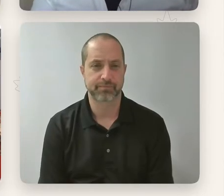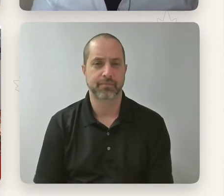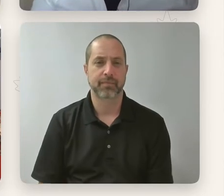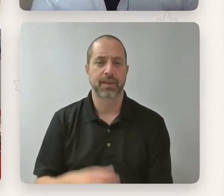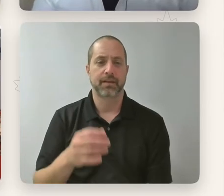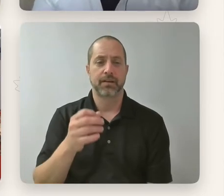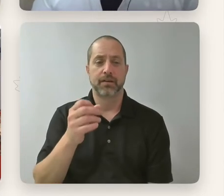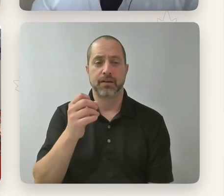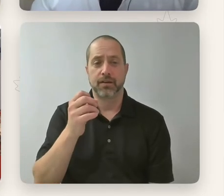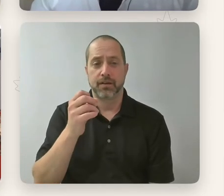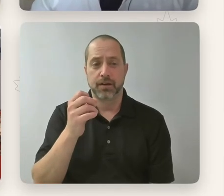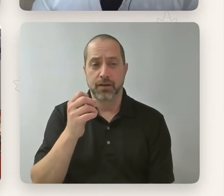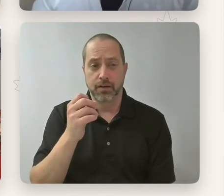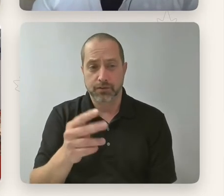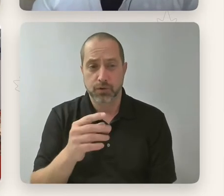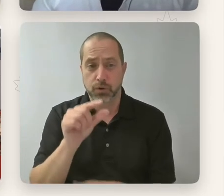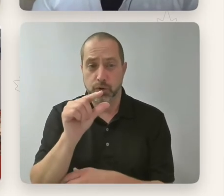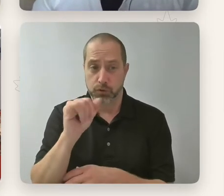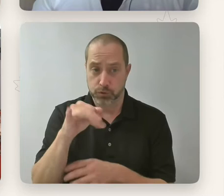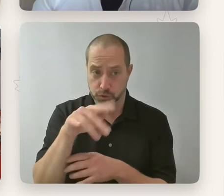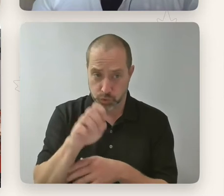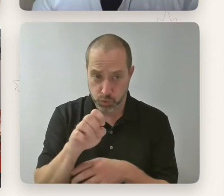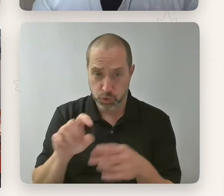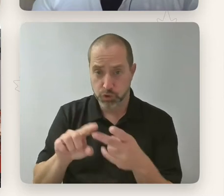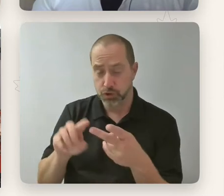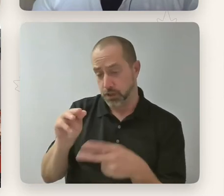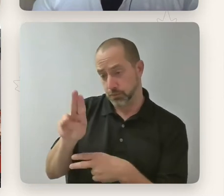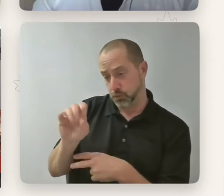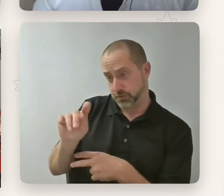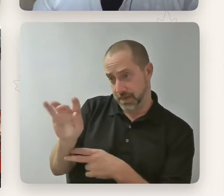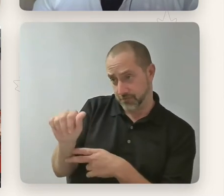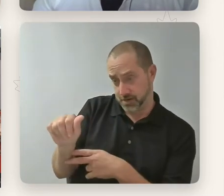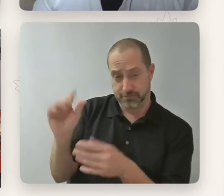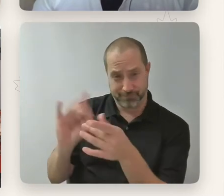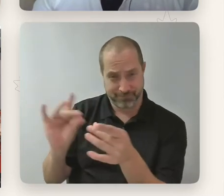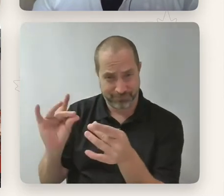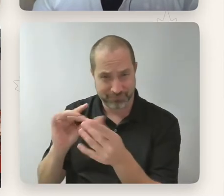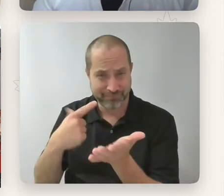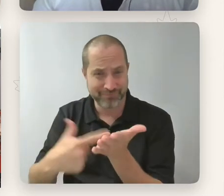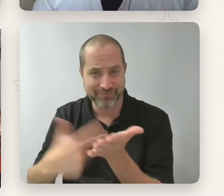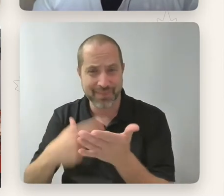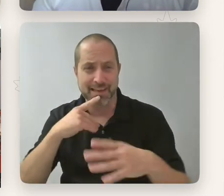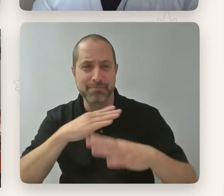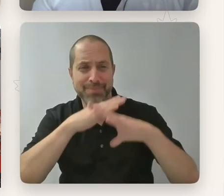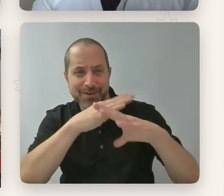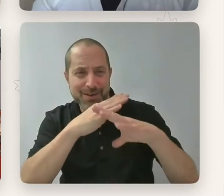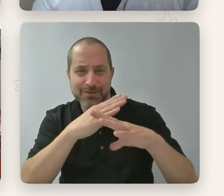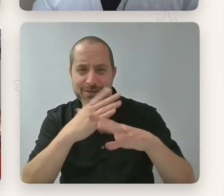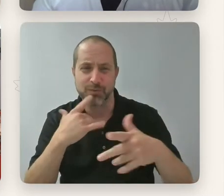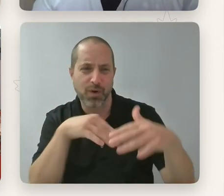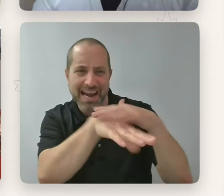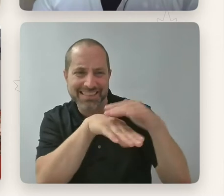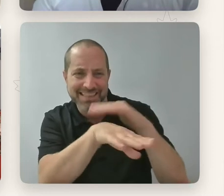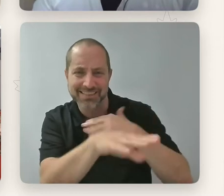what both George and Mustafa were just saying, they were talking about, um, barriers in terms of access, barriers in terms of the kinds